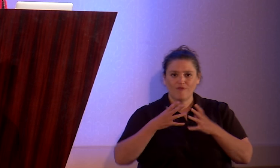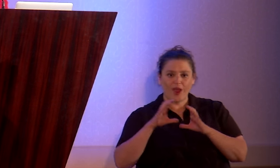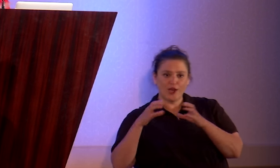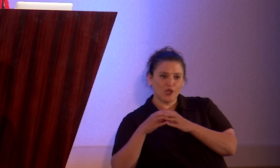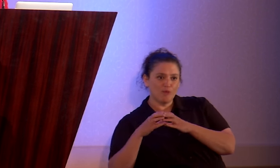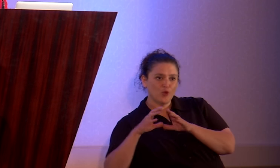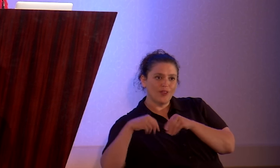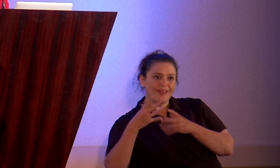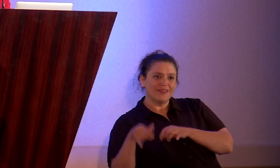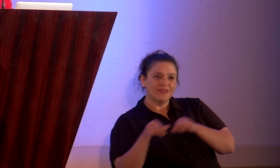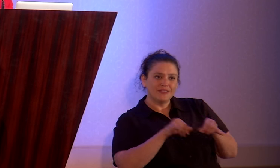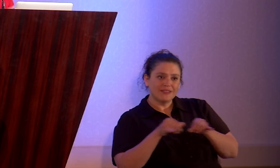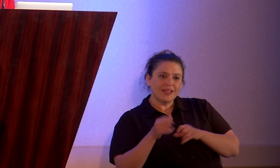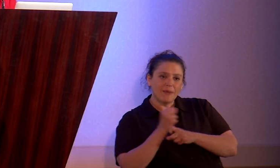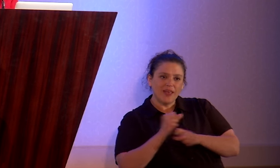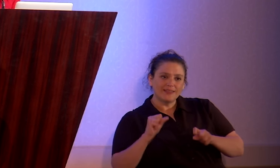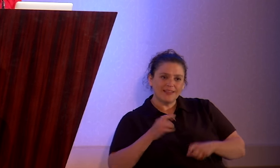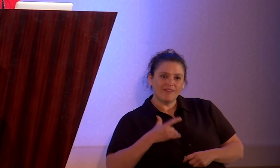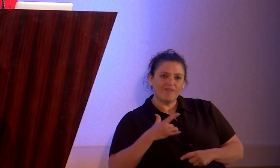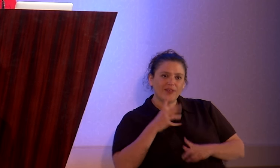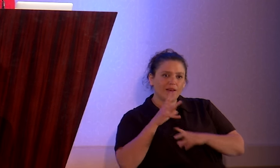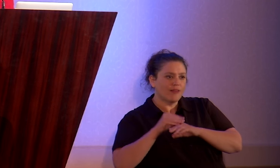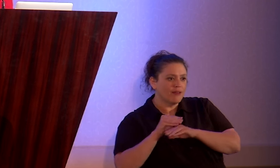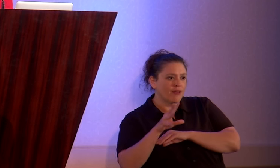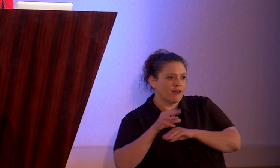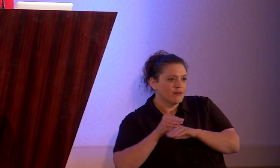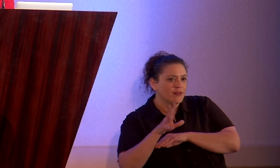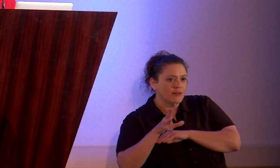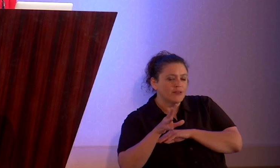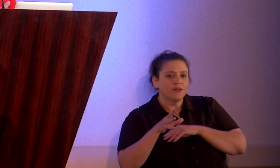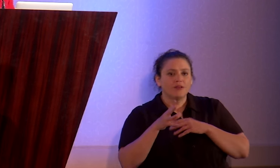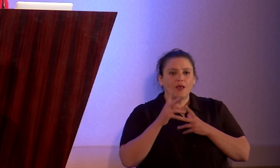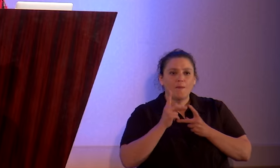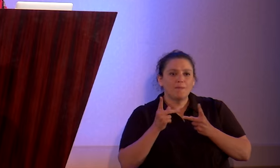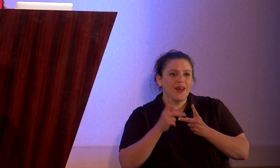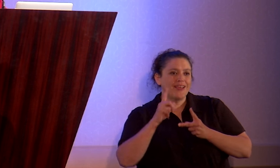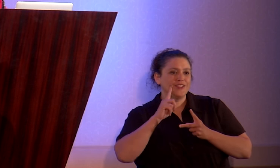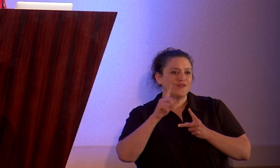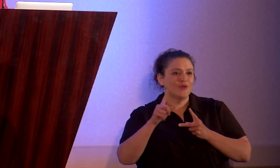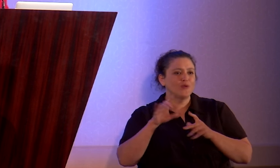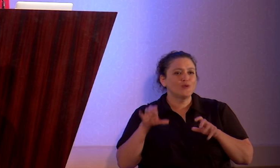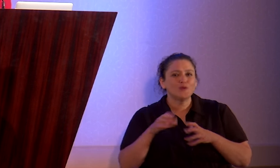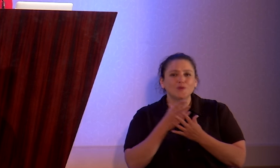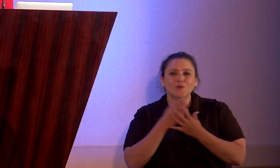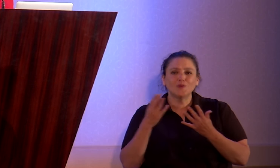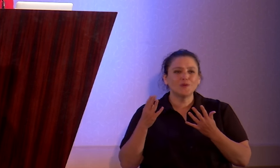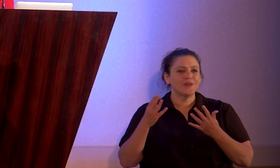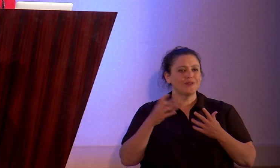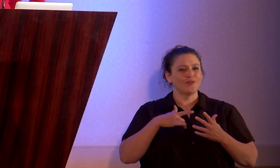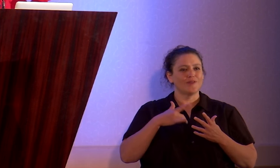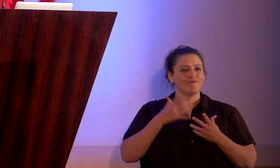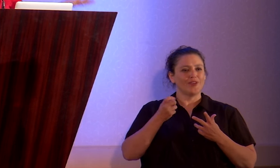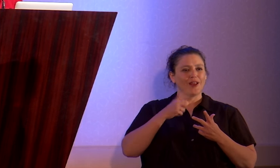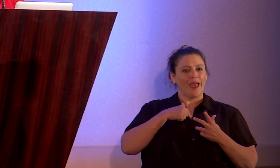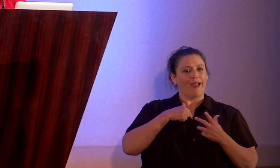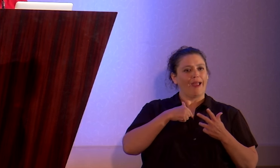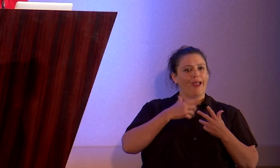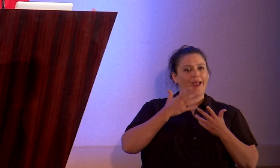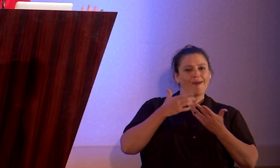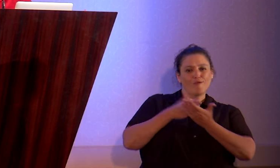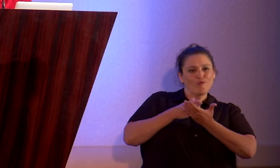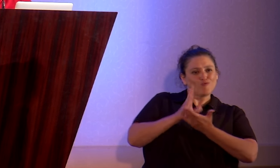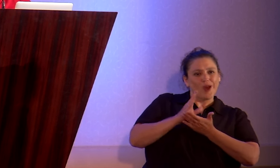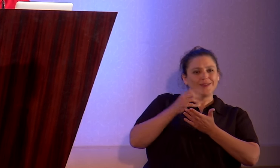gives. You know, safety nets, guidance and counseling, places for ritual and rites of passage, daycare,